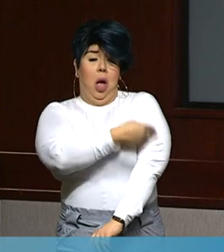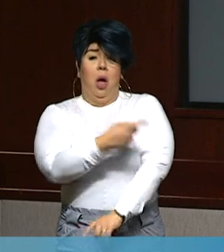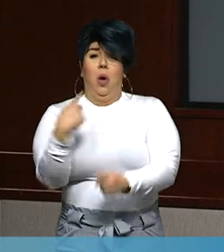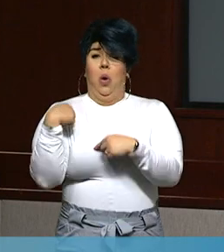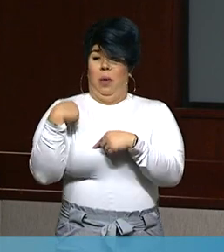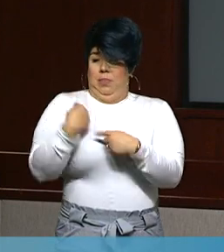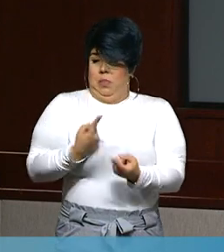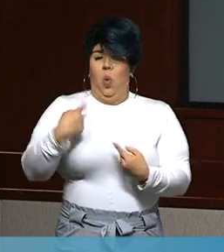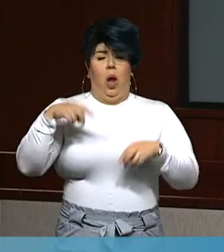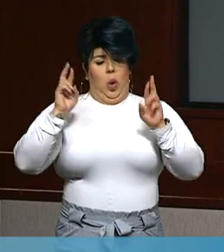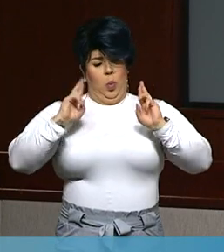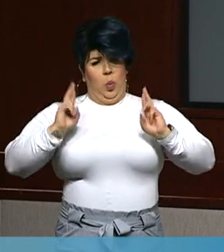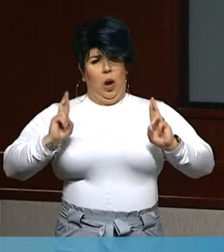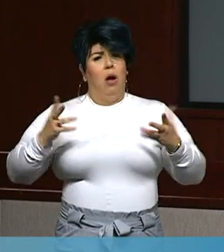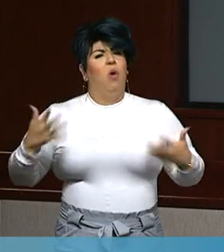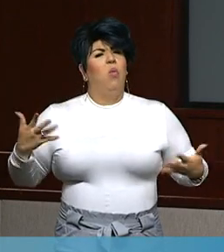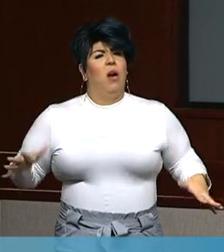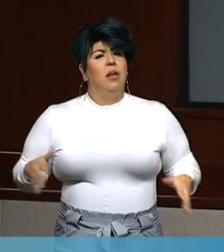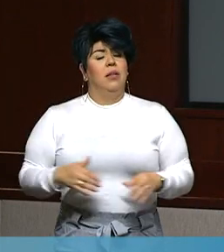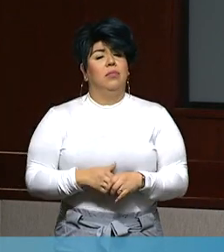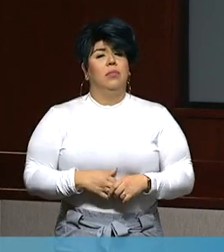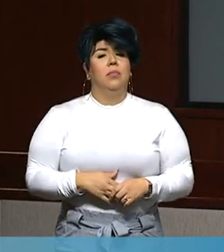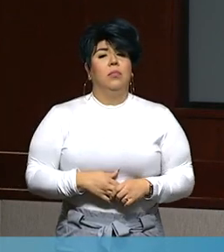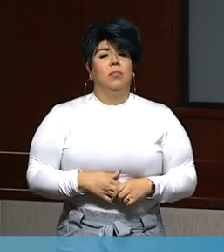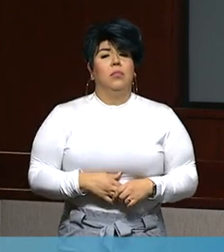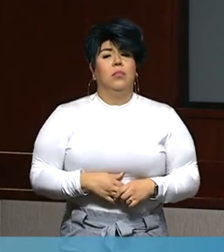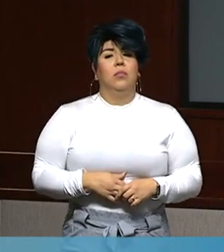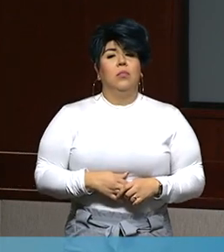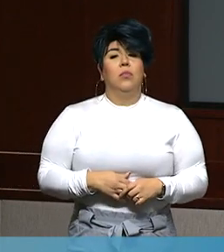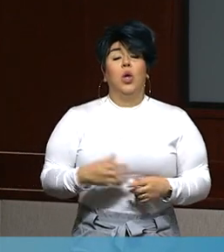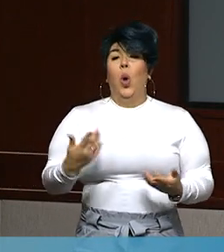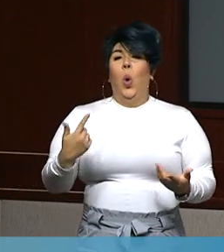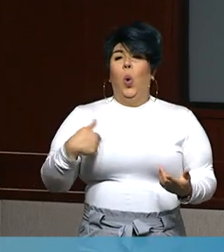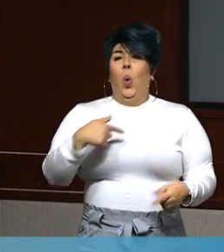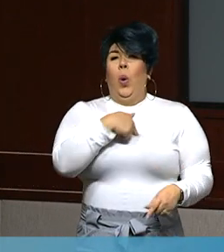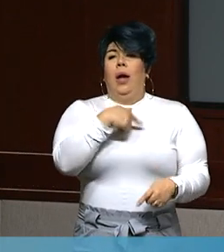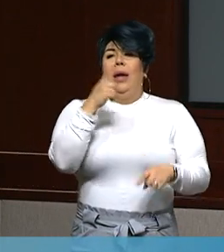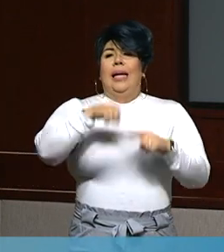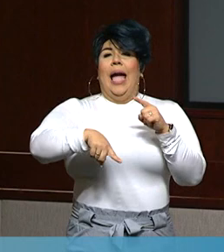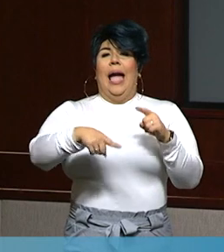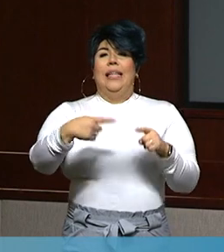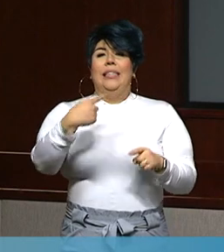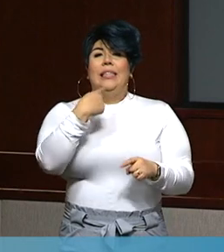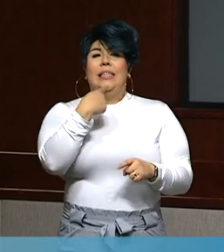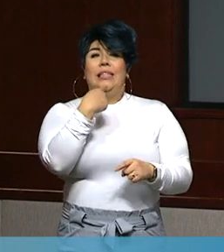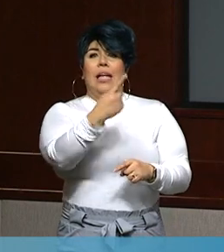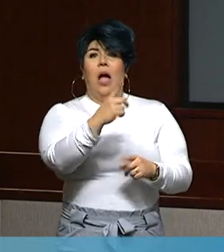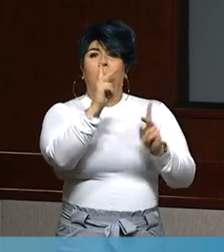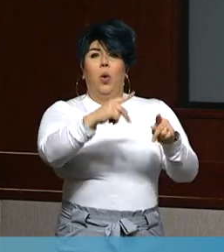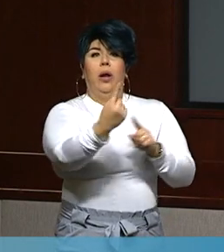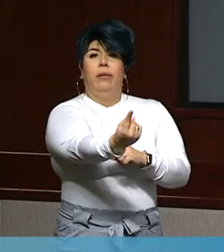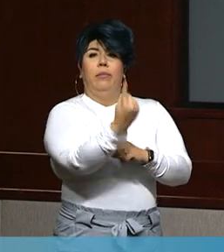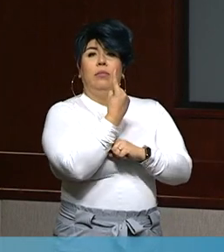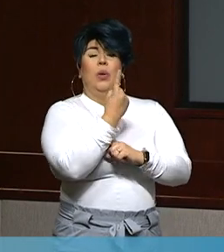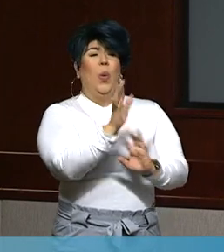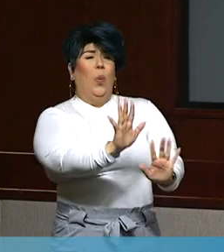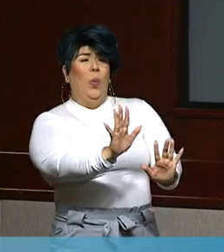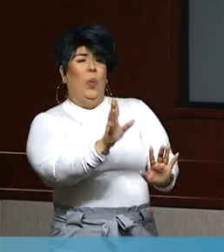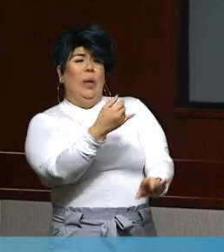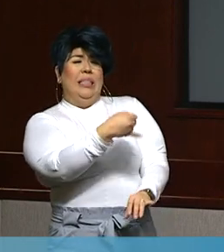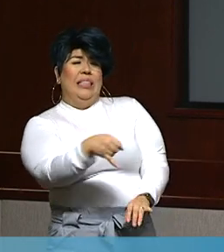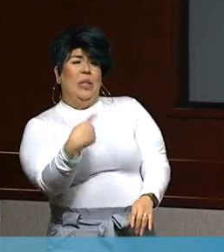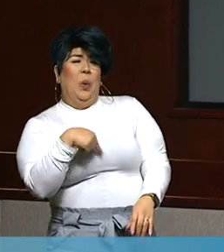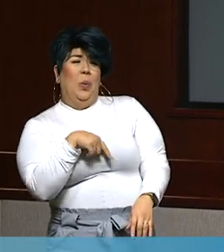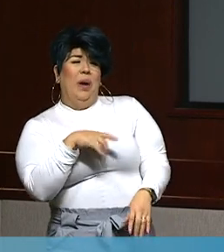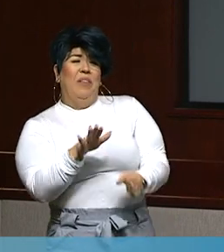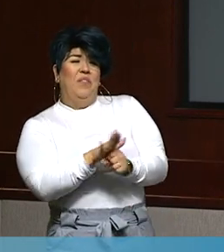We don't have the option of saying, sorry, you're sick. We're full. Figure it out on your own and not to